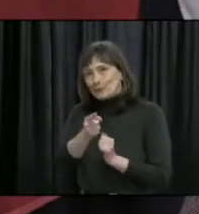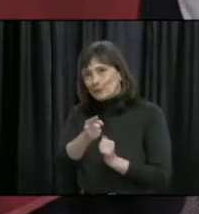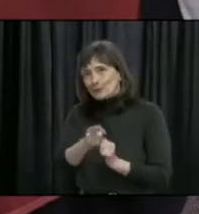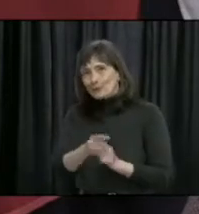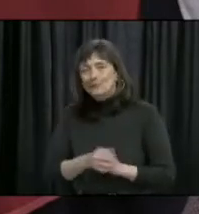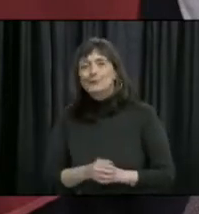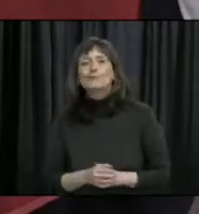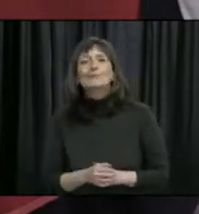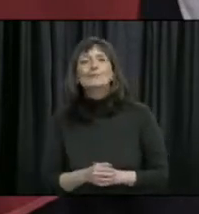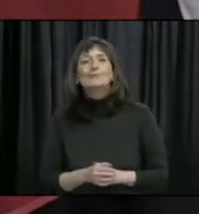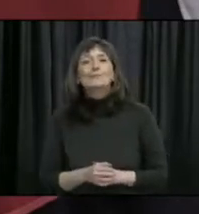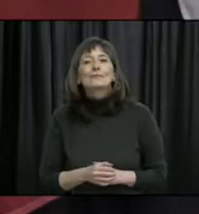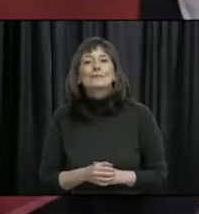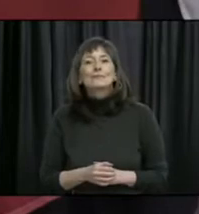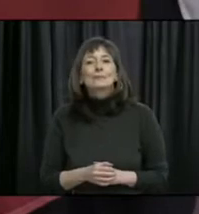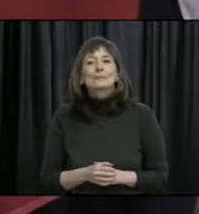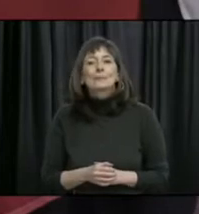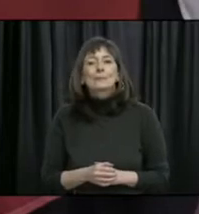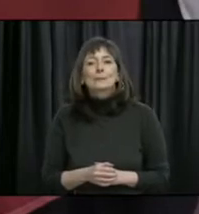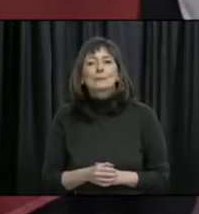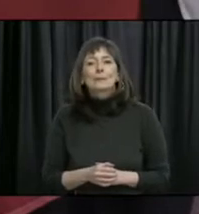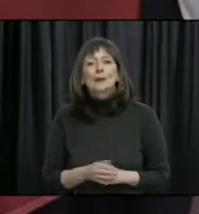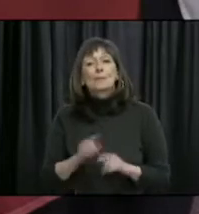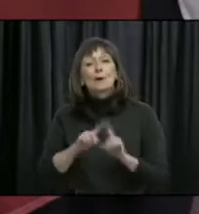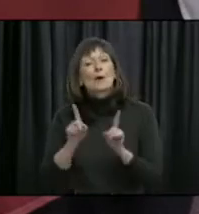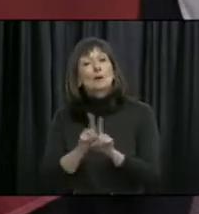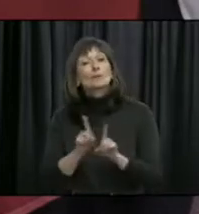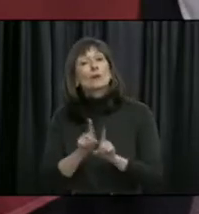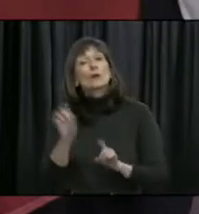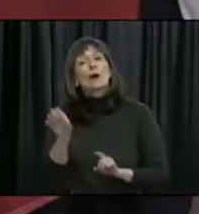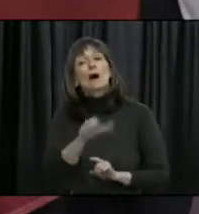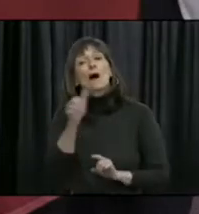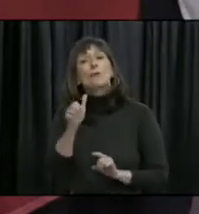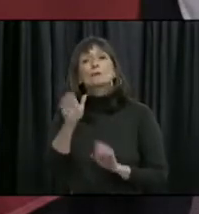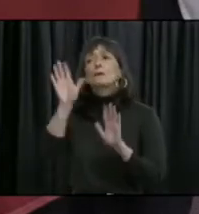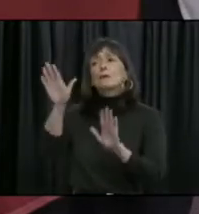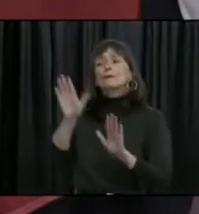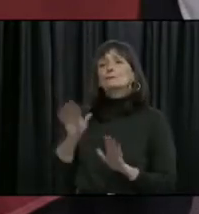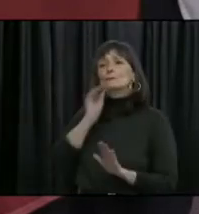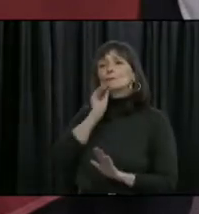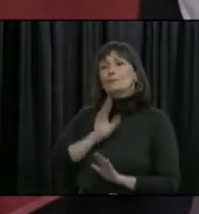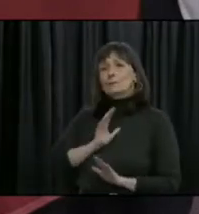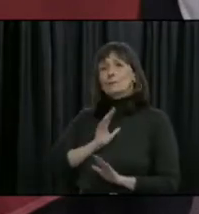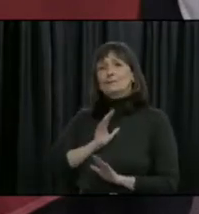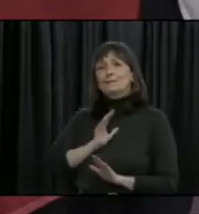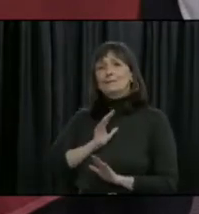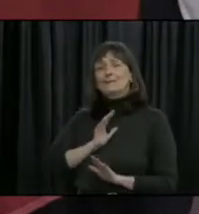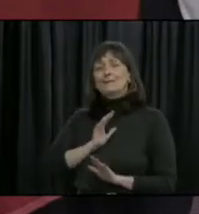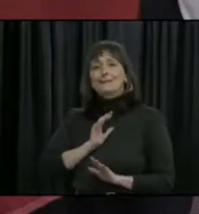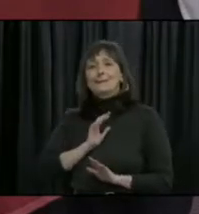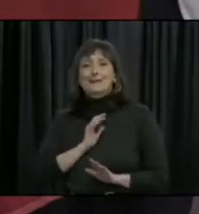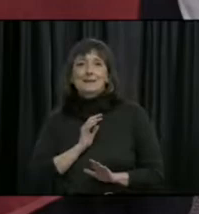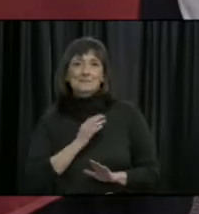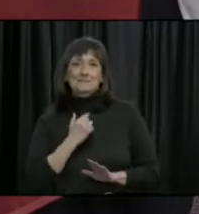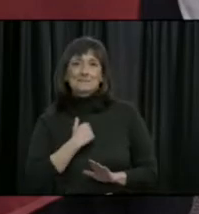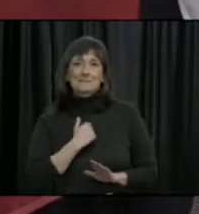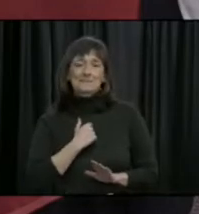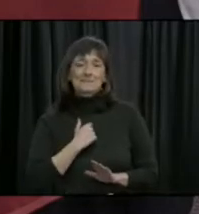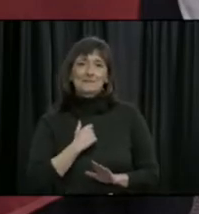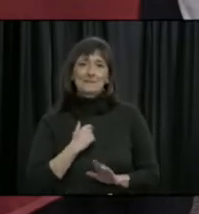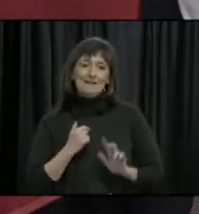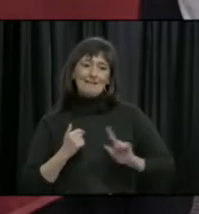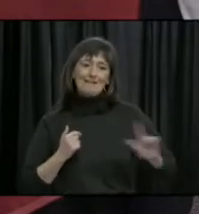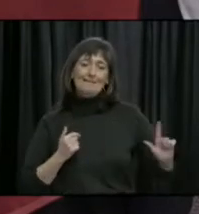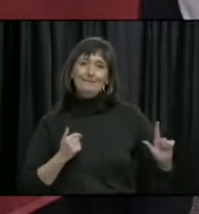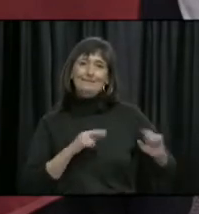But I also want to recognize that there's another incredible woman who's been sitting to my left, and that's